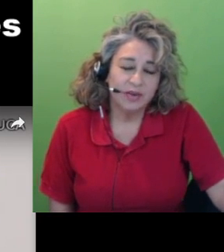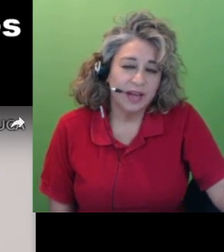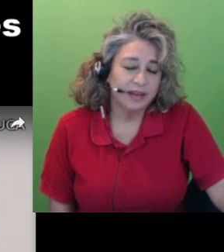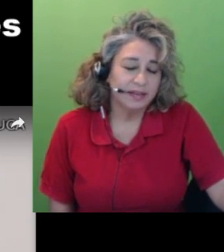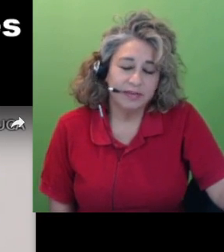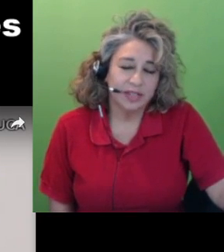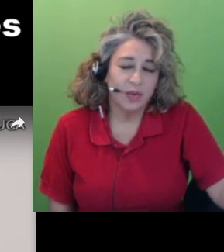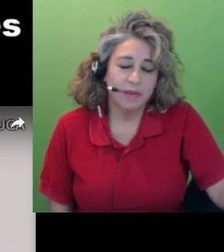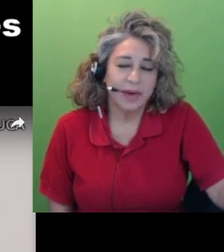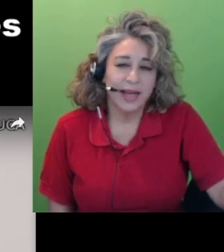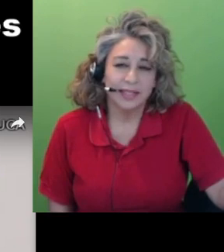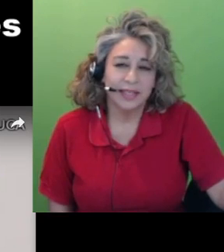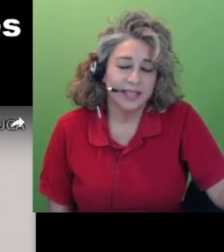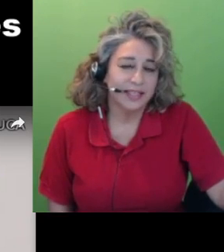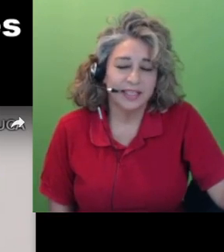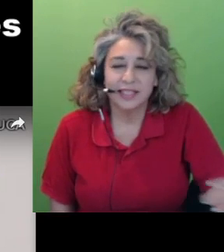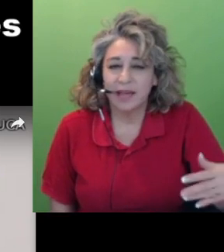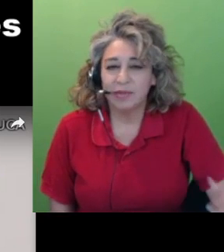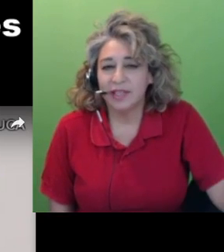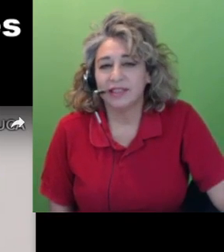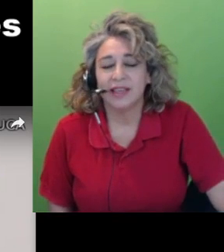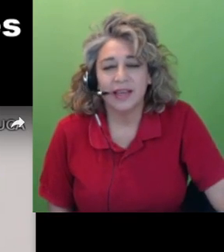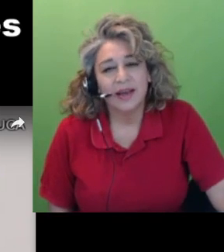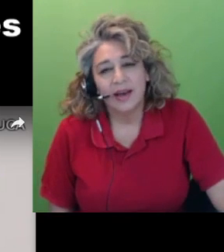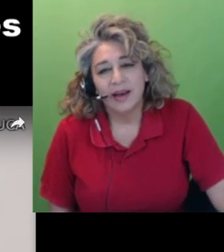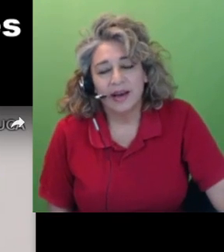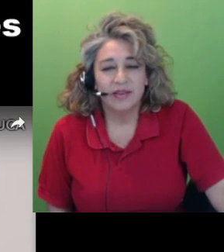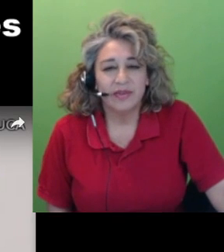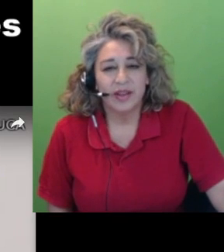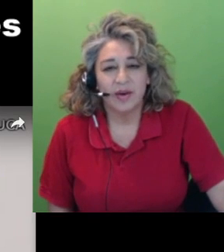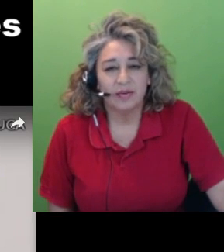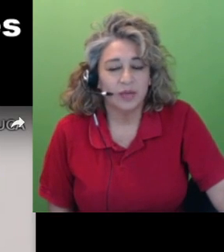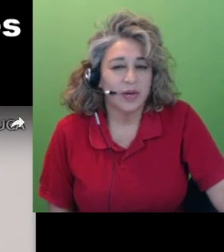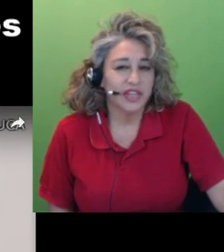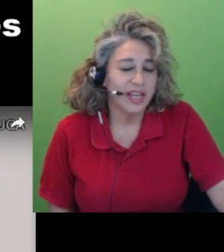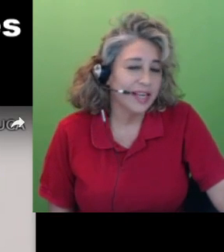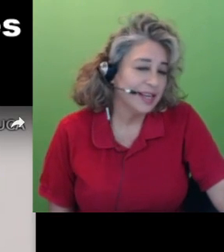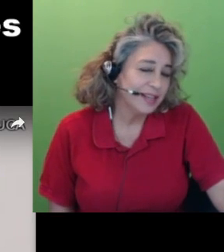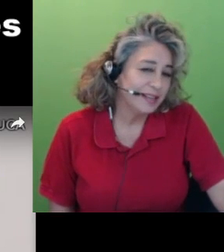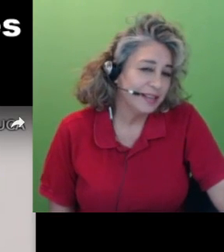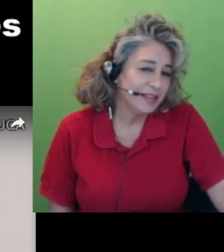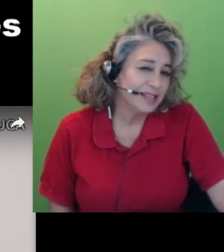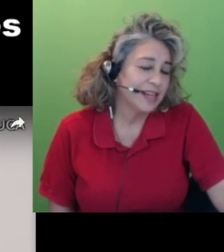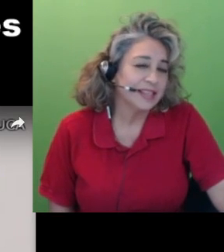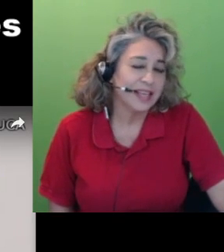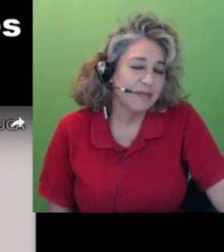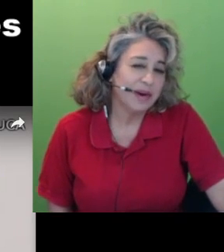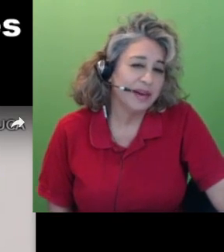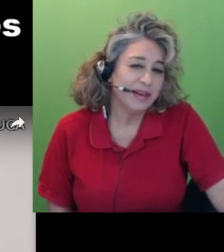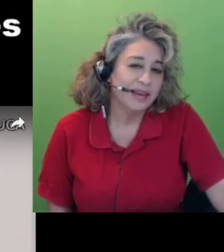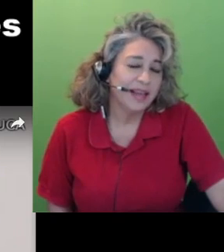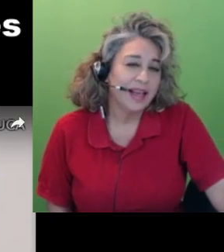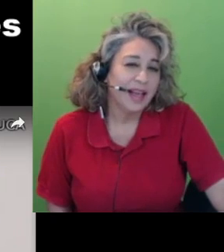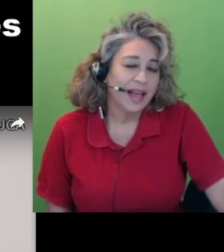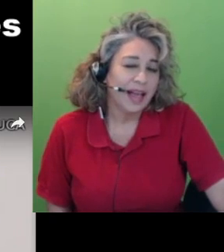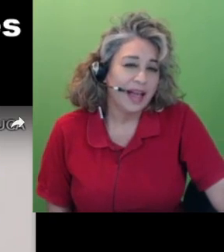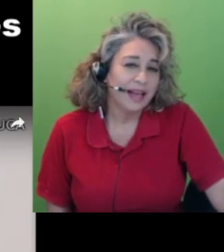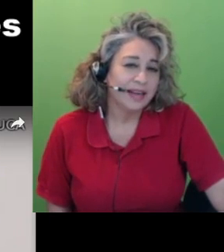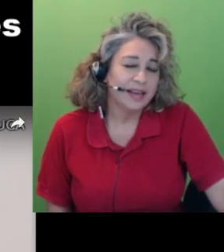video and it was quite by accident it just happened that the other video I was watching ended and then these guys came on